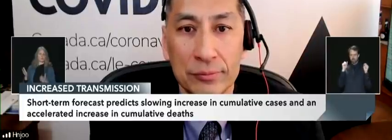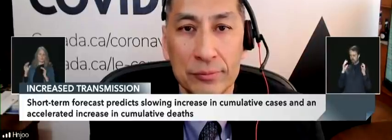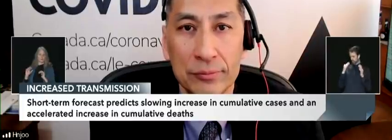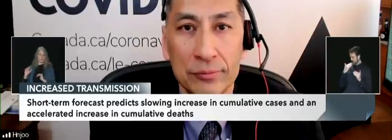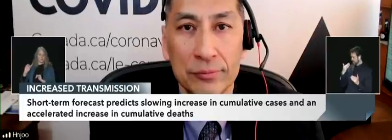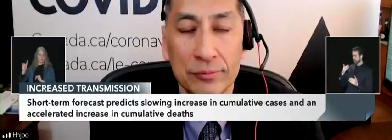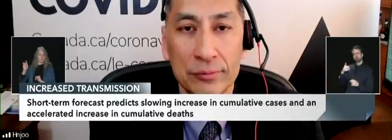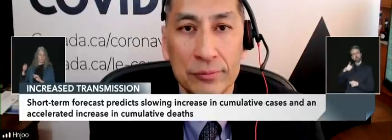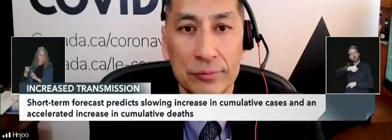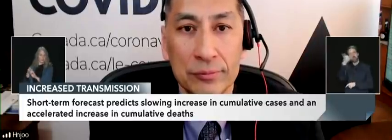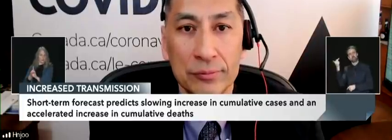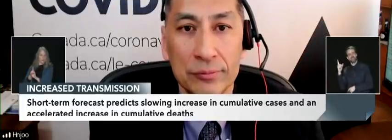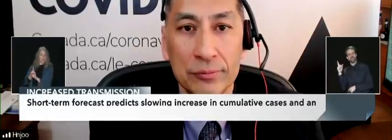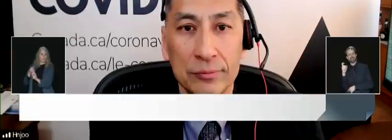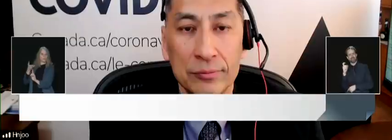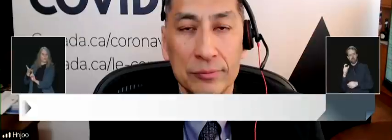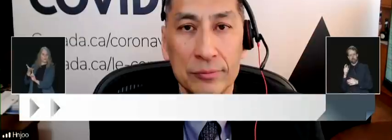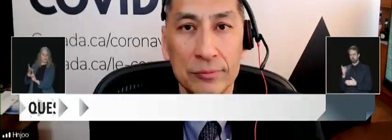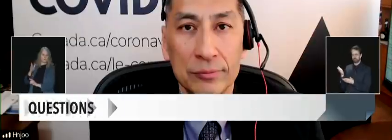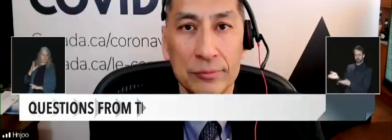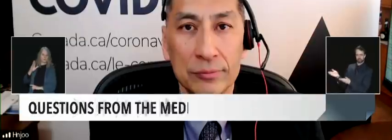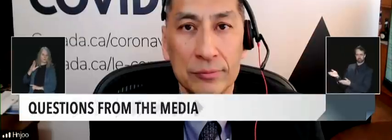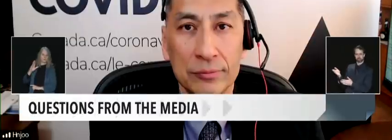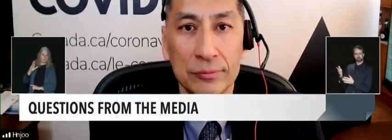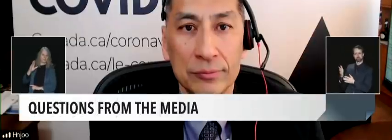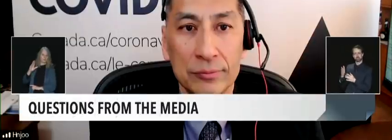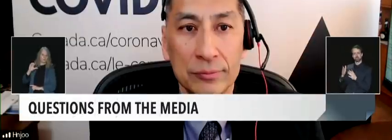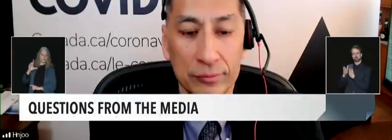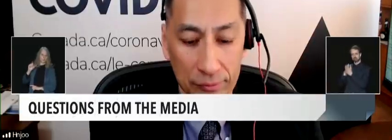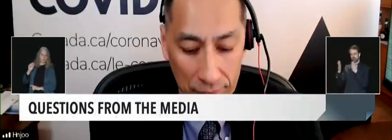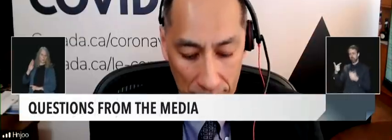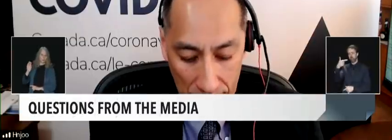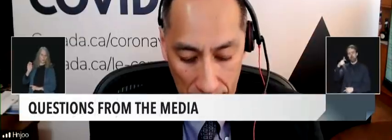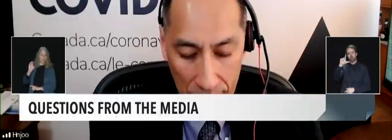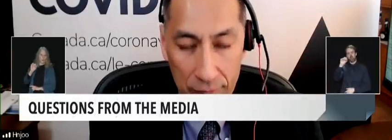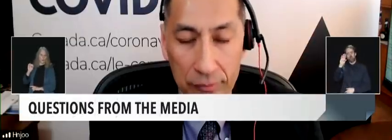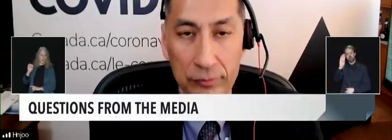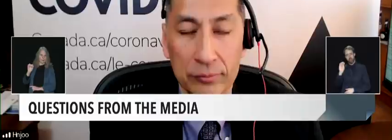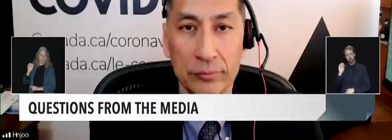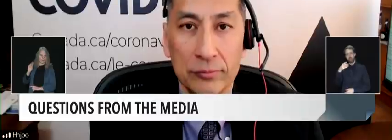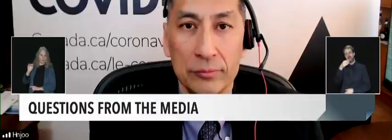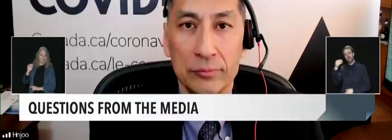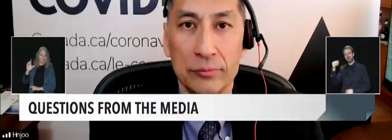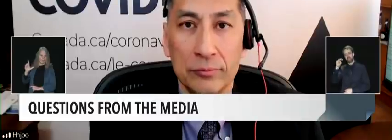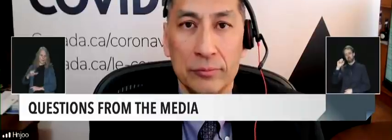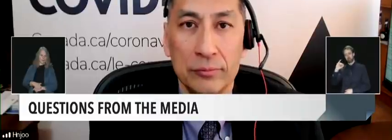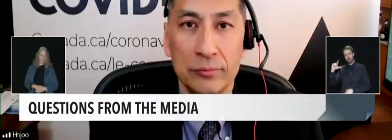The next question is from Marika Walsh from the Globe and Mail. Please go ahead. Your line is open.